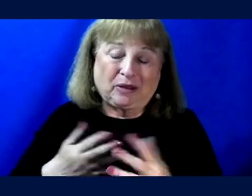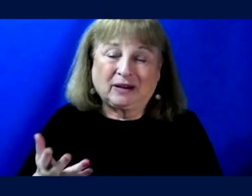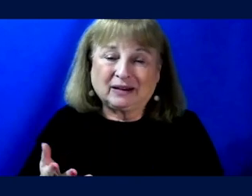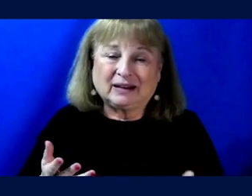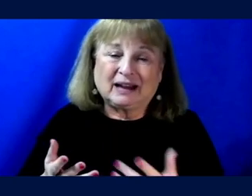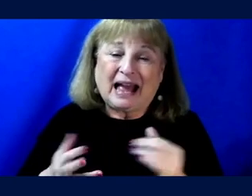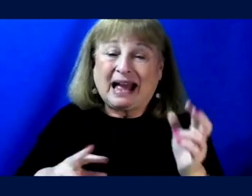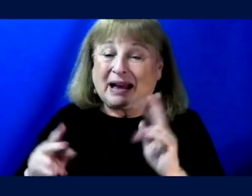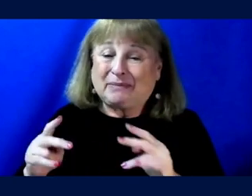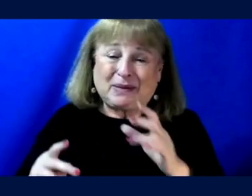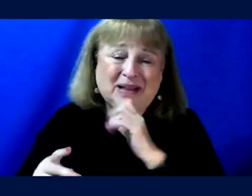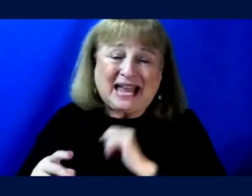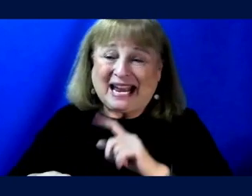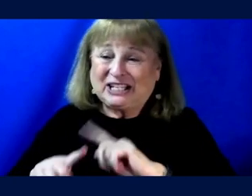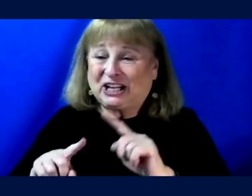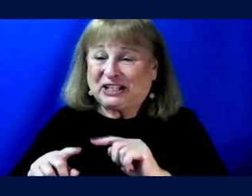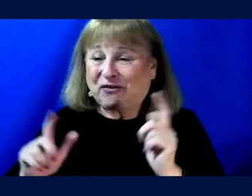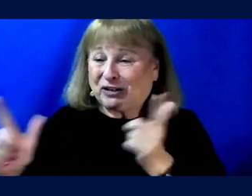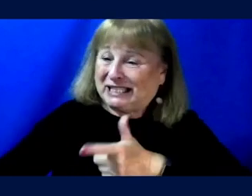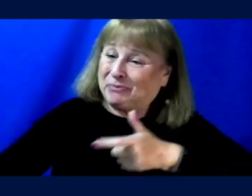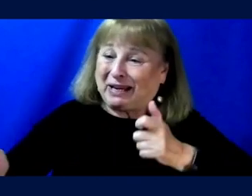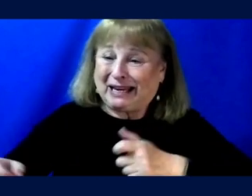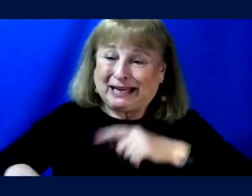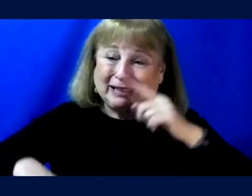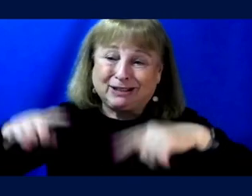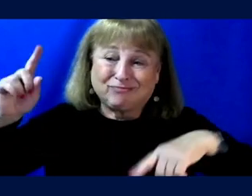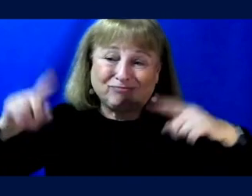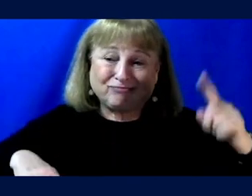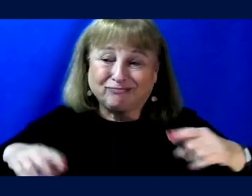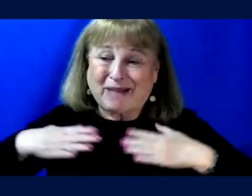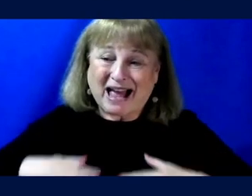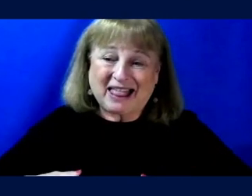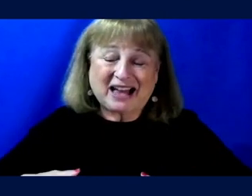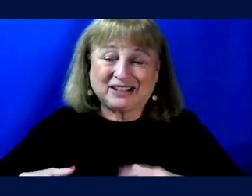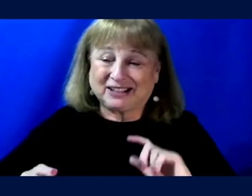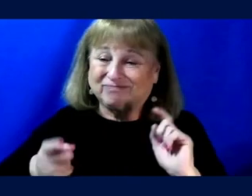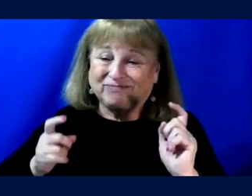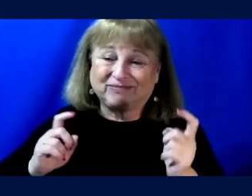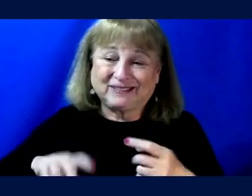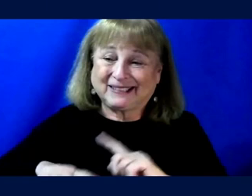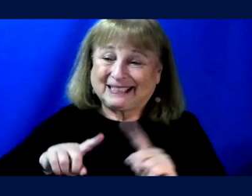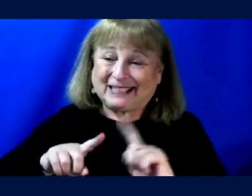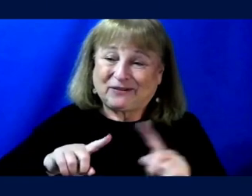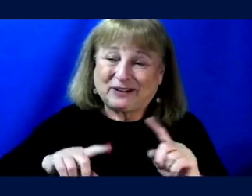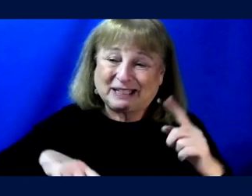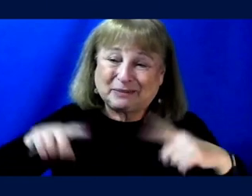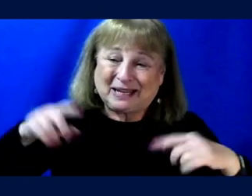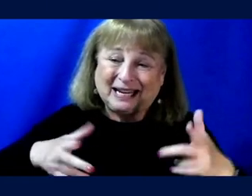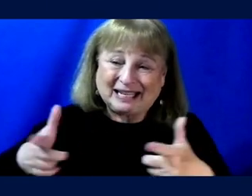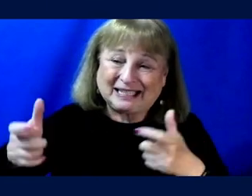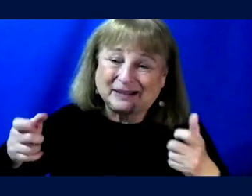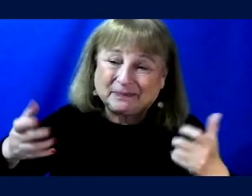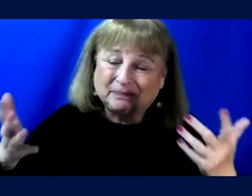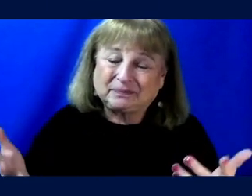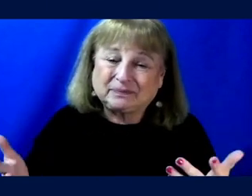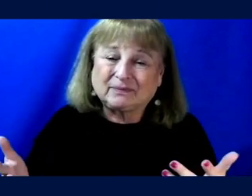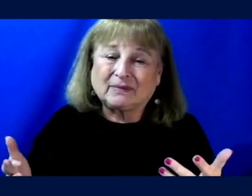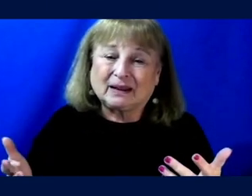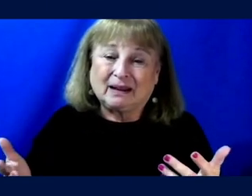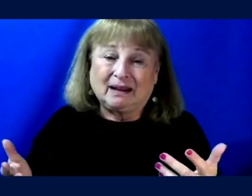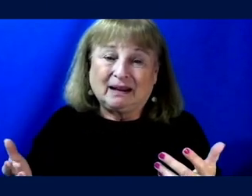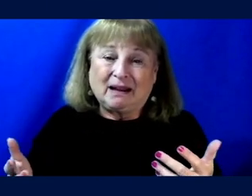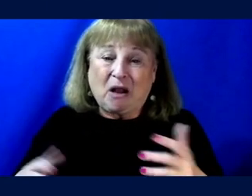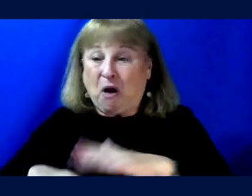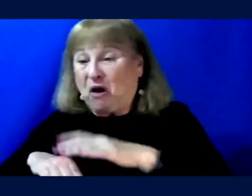And the, and people age at different speeds, um, biologically on earth, and perhaps, you know, even in space, I,